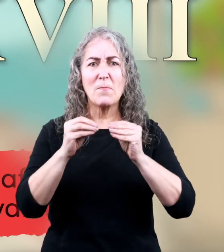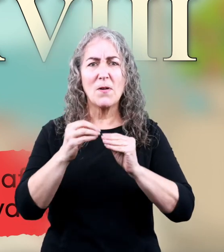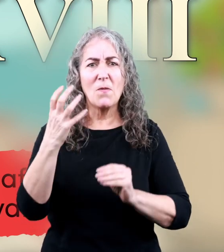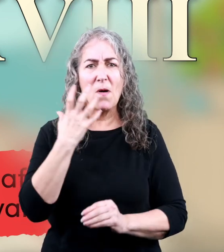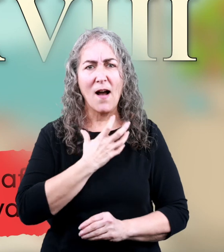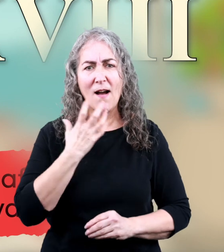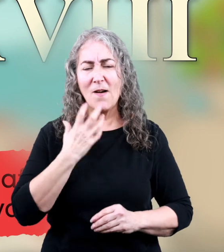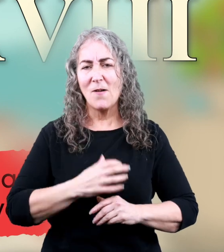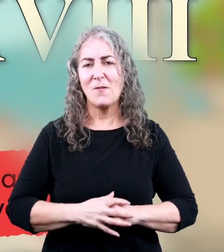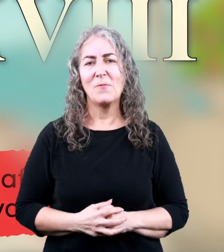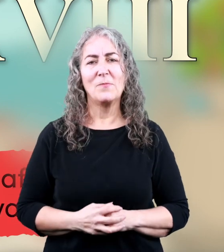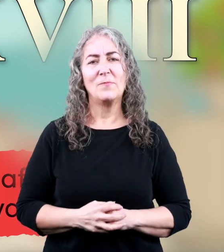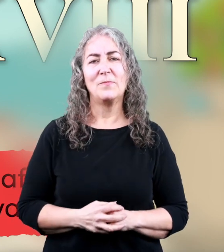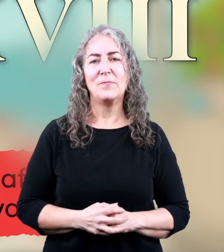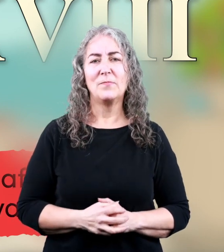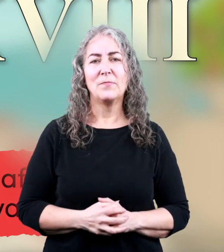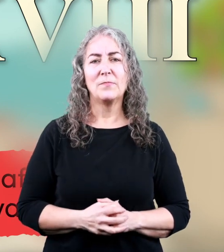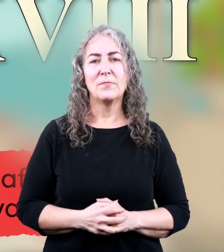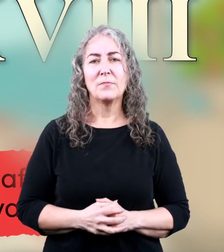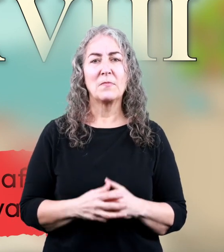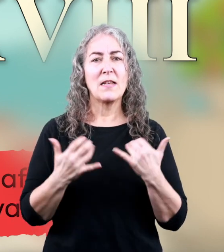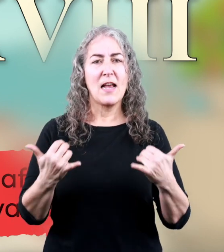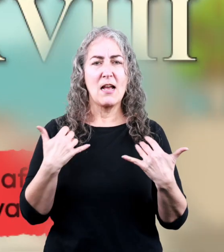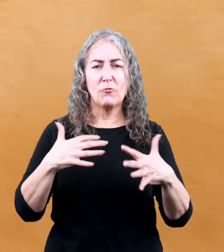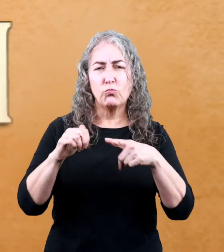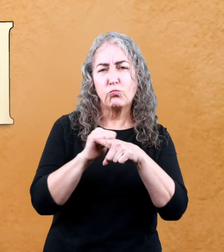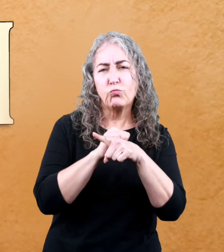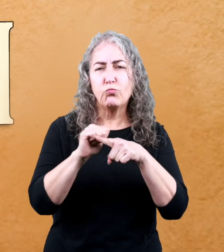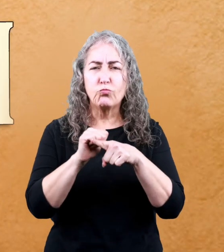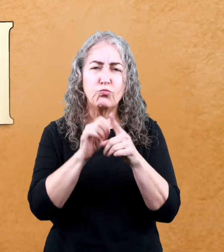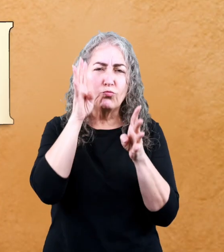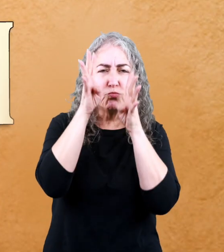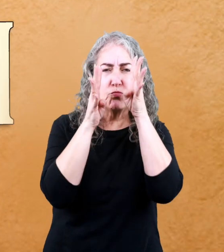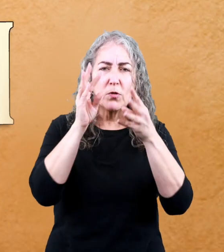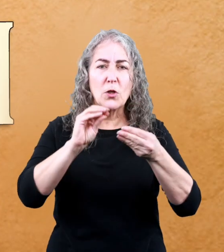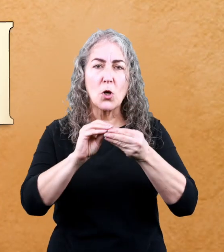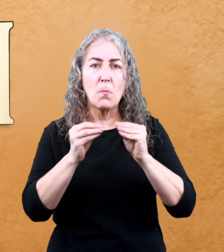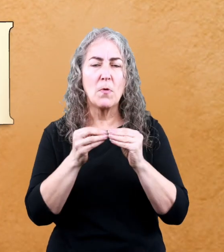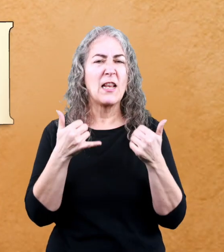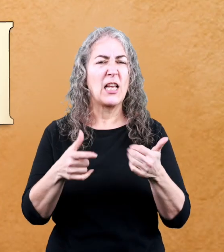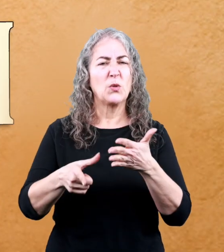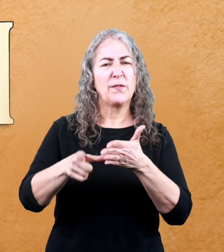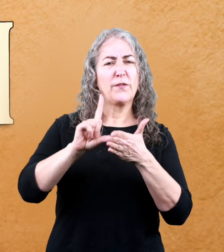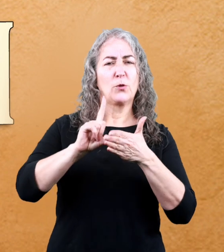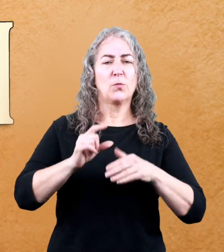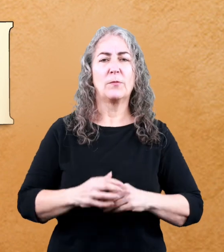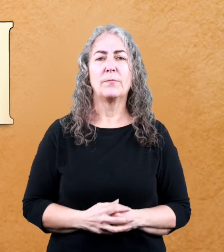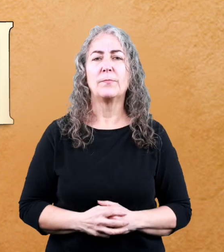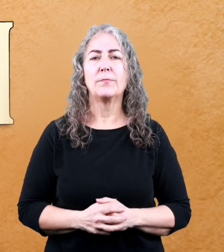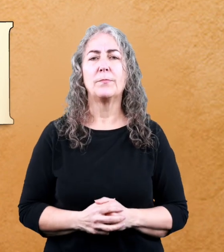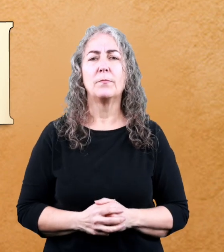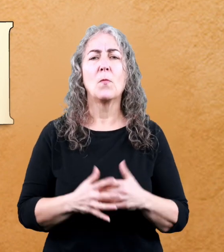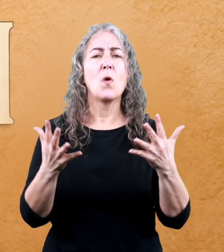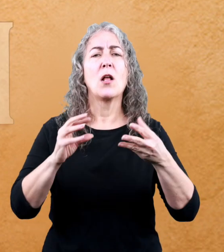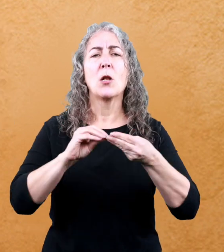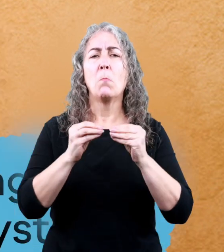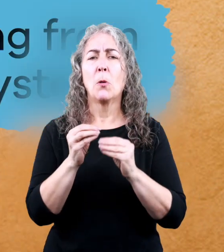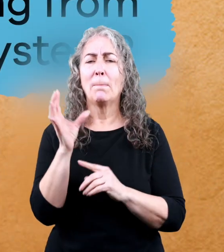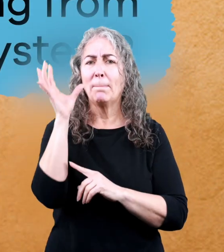is one big number! Now that we've practiced creating numbers, let's review.